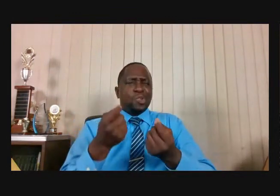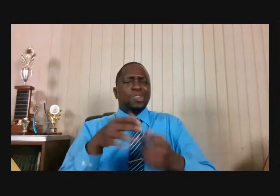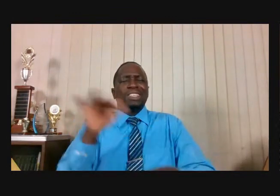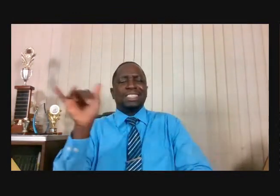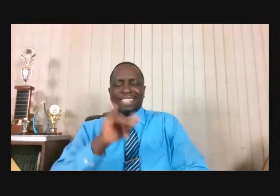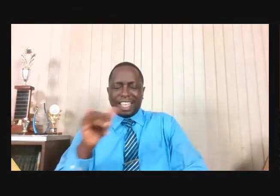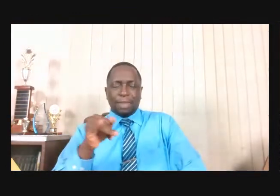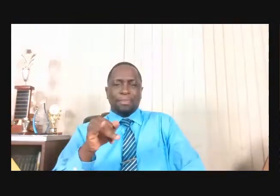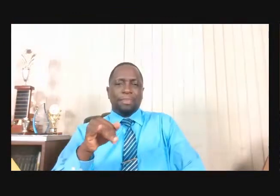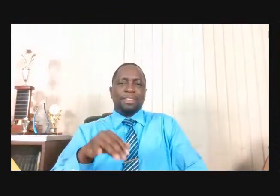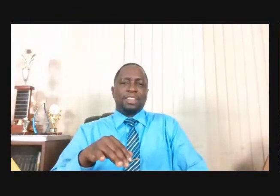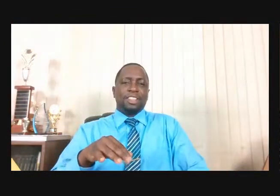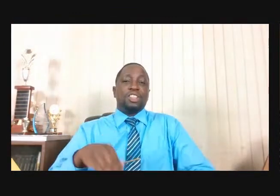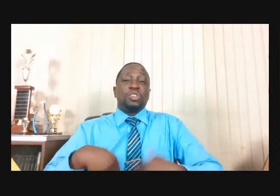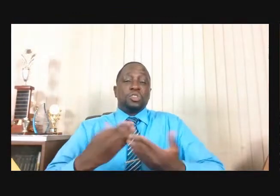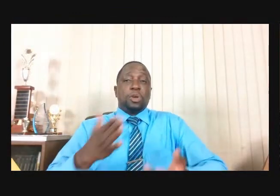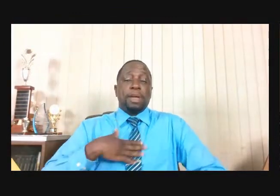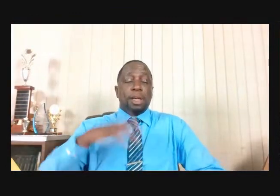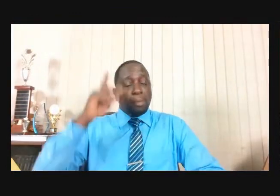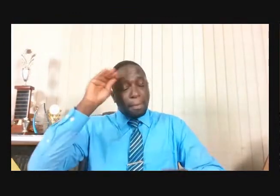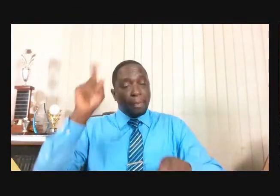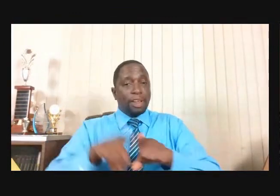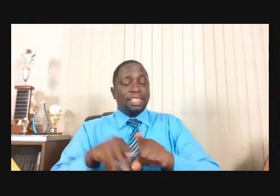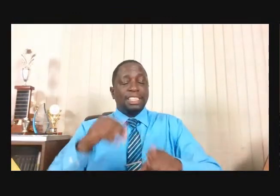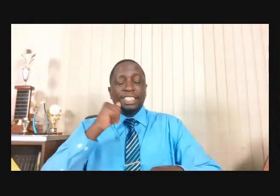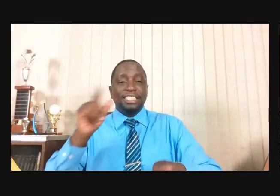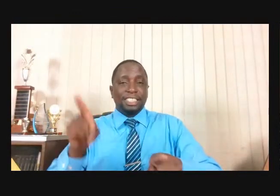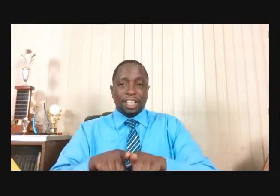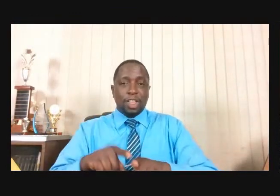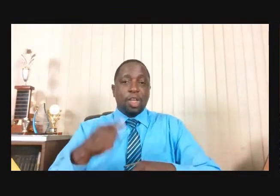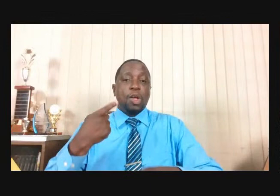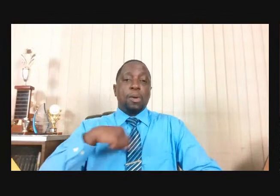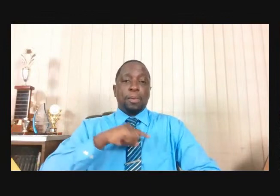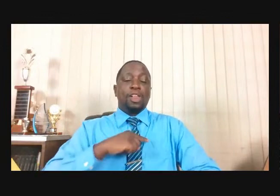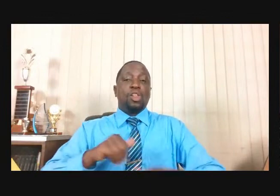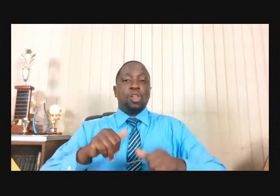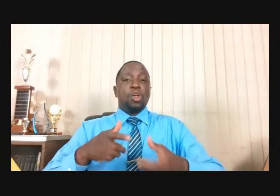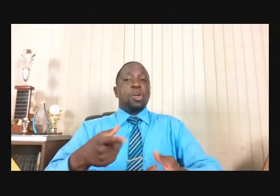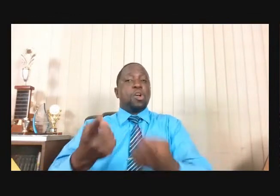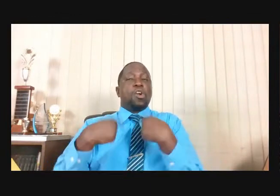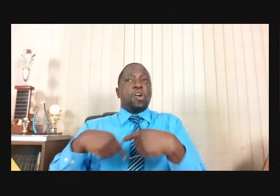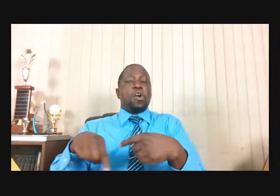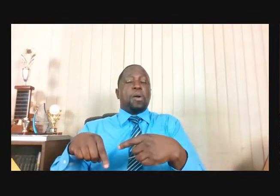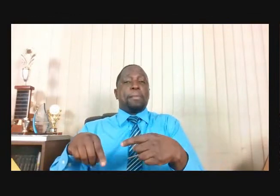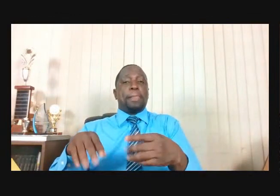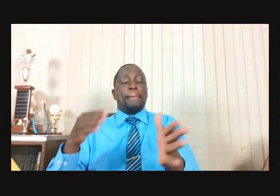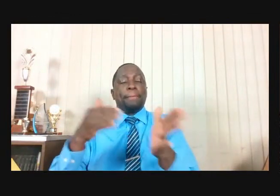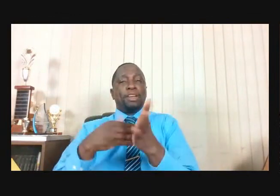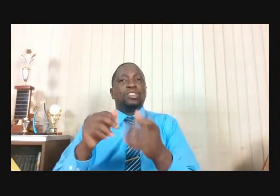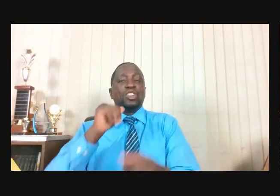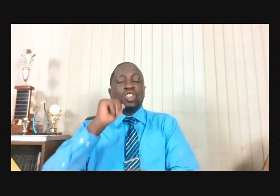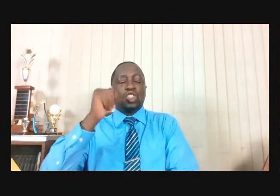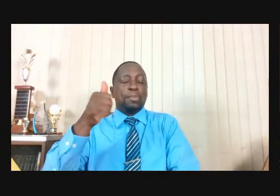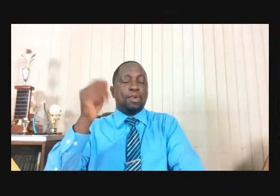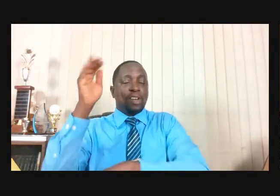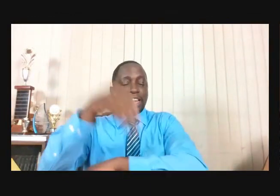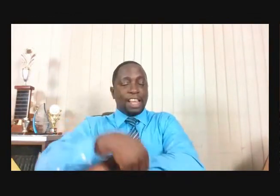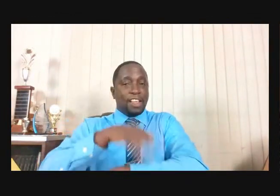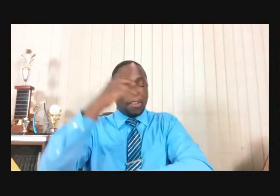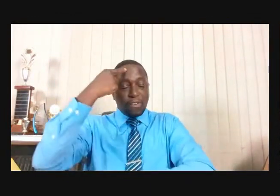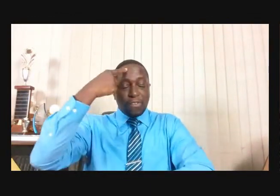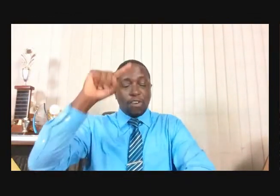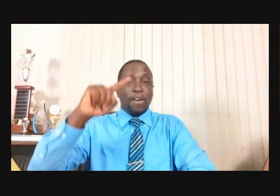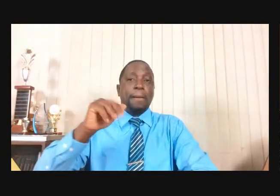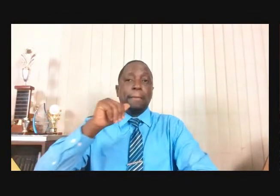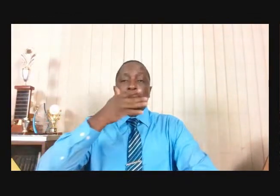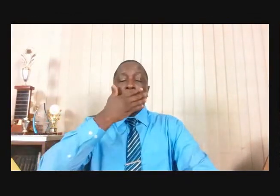on. So my brothers and my sisters, we will come back again tomorrow night for a better and a